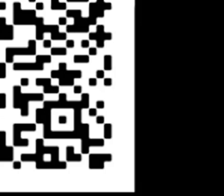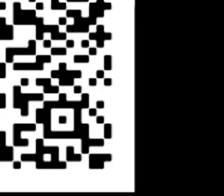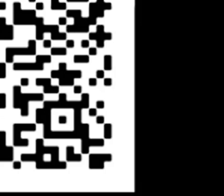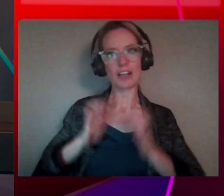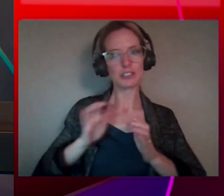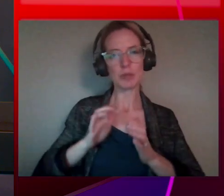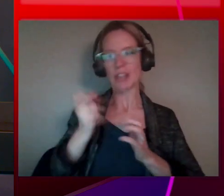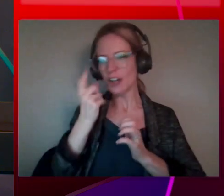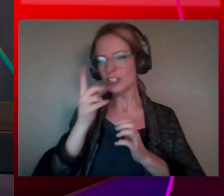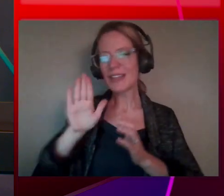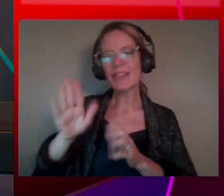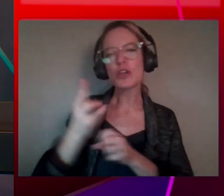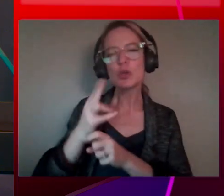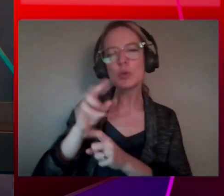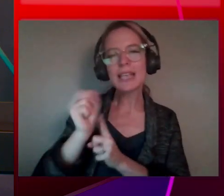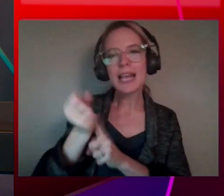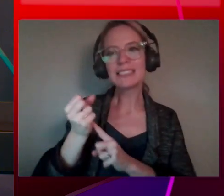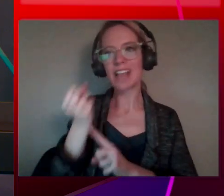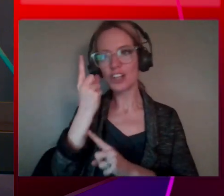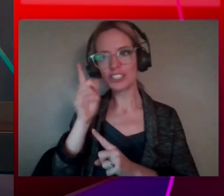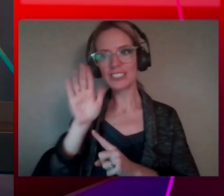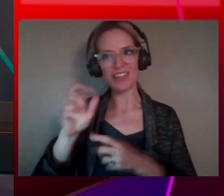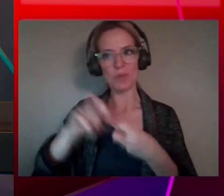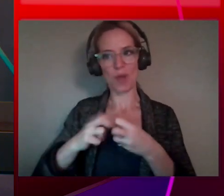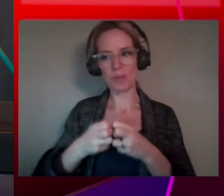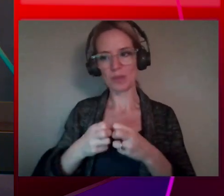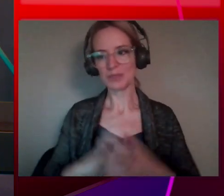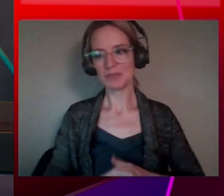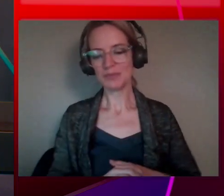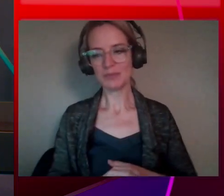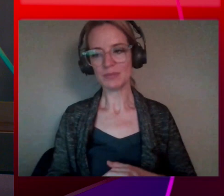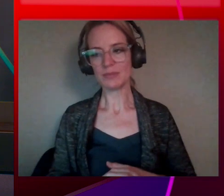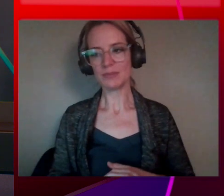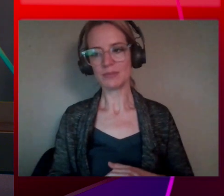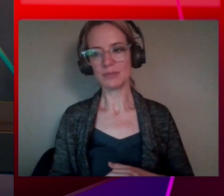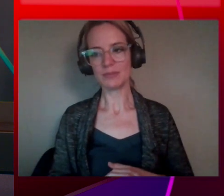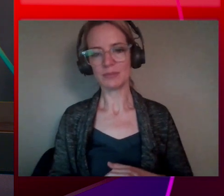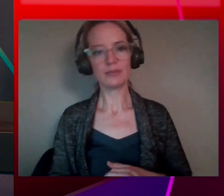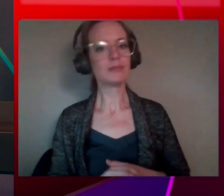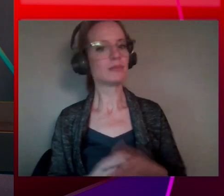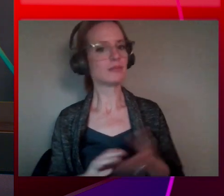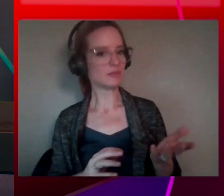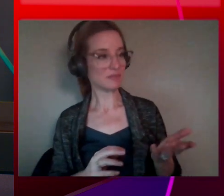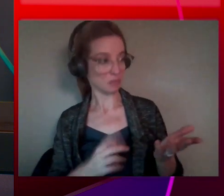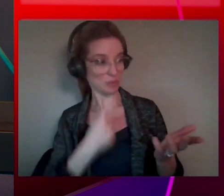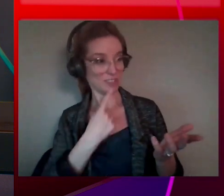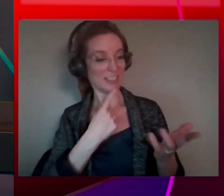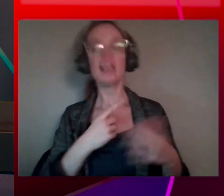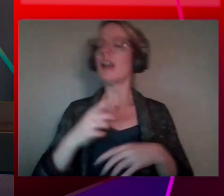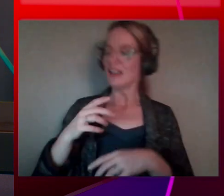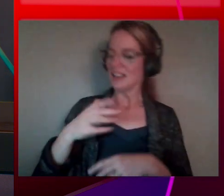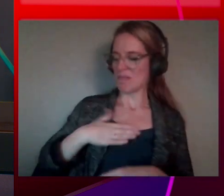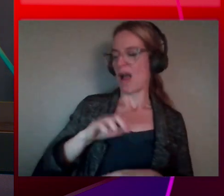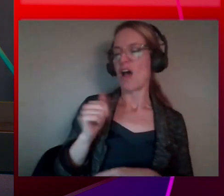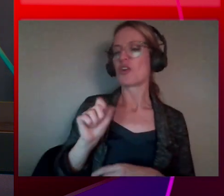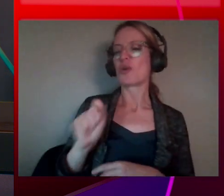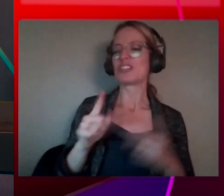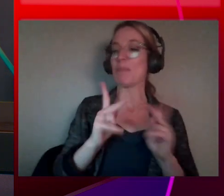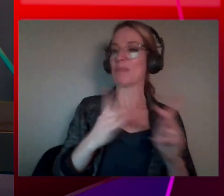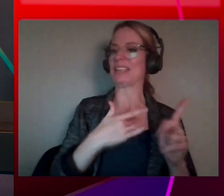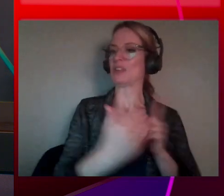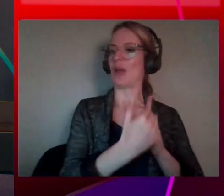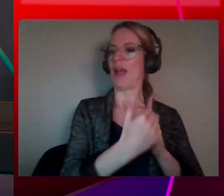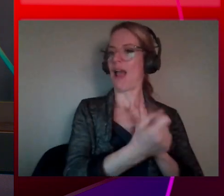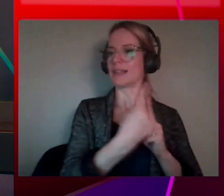and kind of make sure we address them. So yeah. Yeah. Oh, go ahead. I was going to say the other classic question that everybody always asks, is there any additional